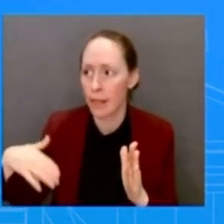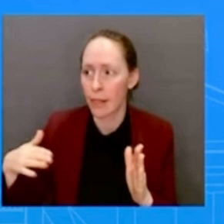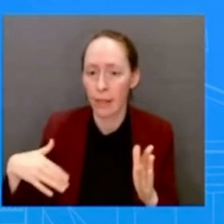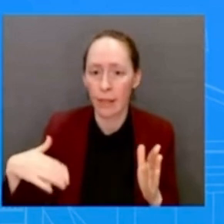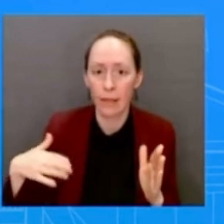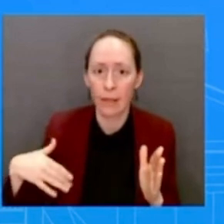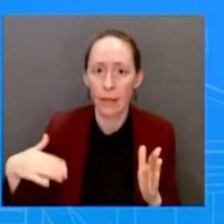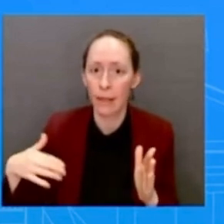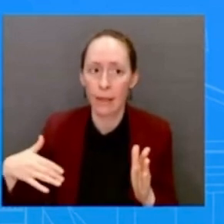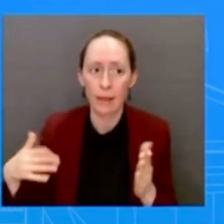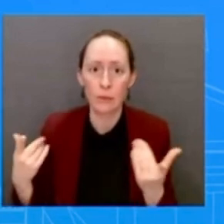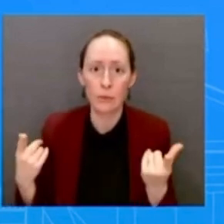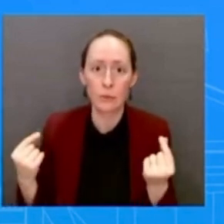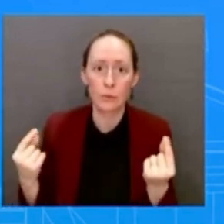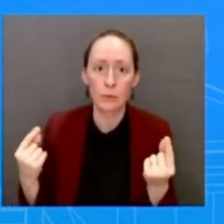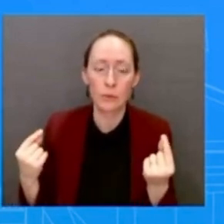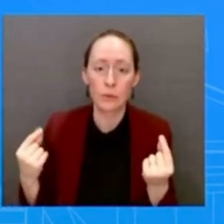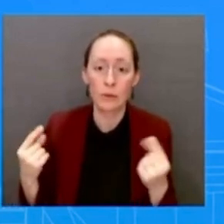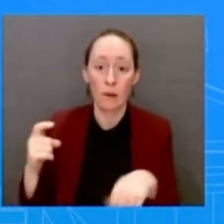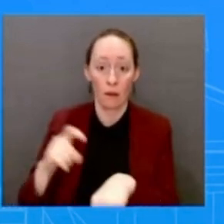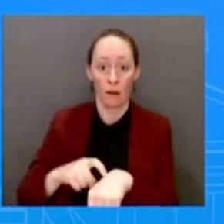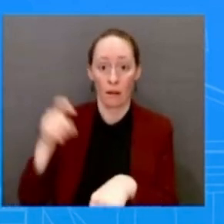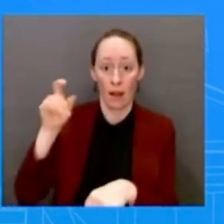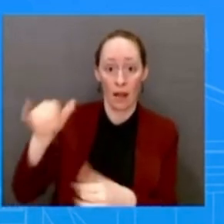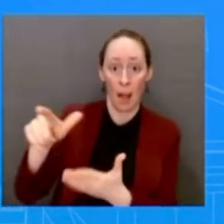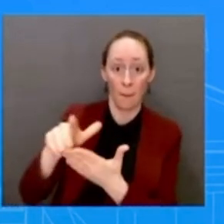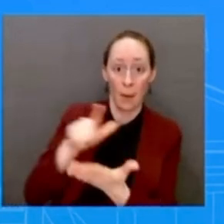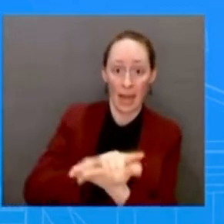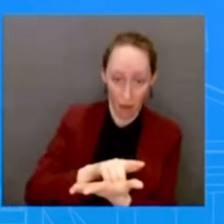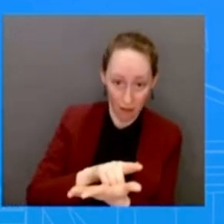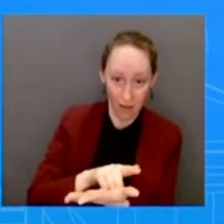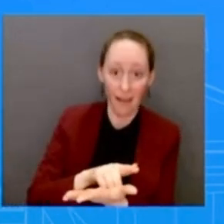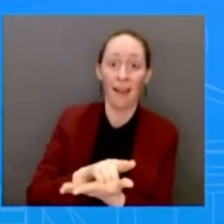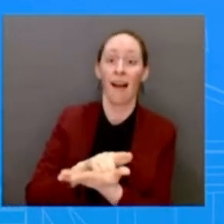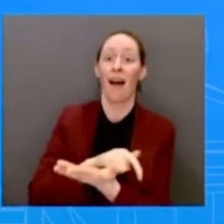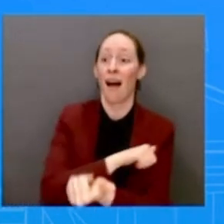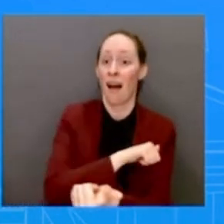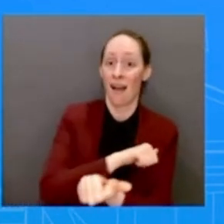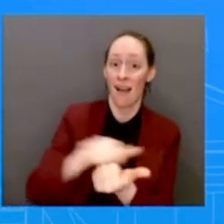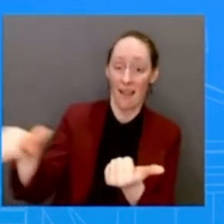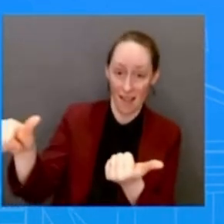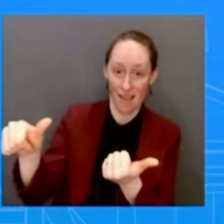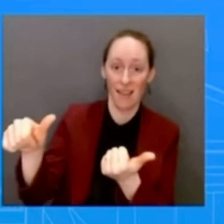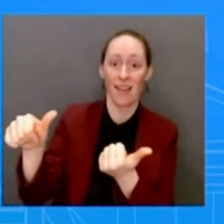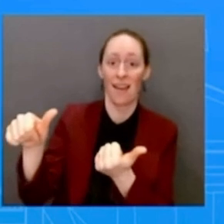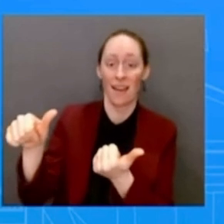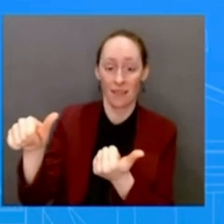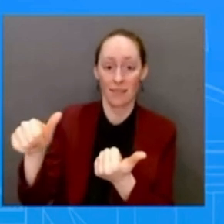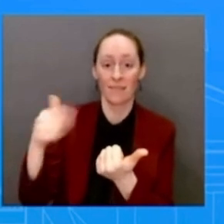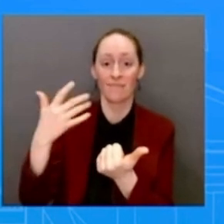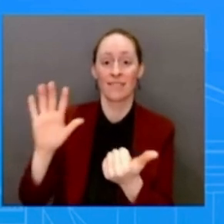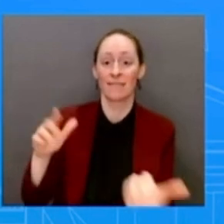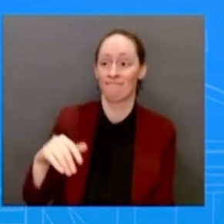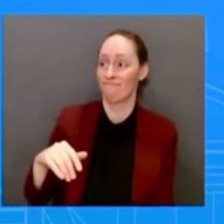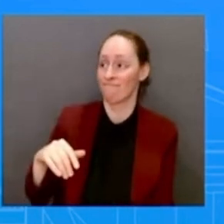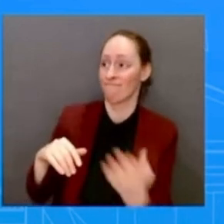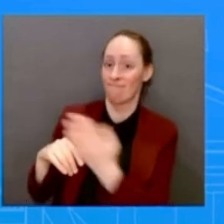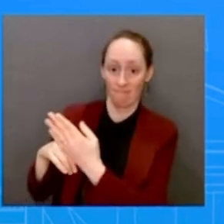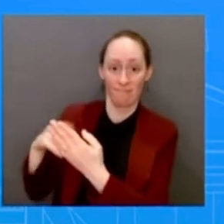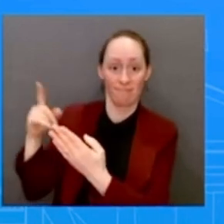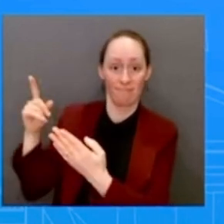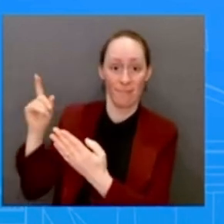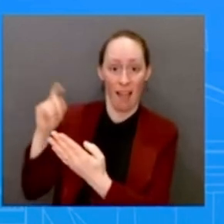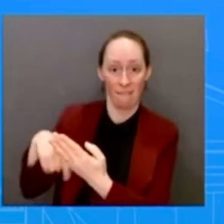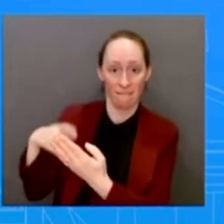come... occur, it goes to the president. And he has to make a decision. And that's where we are. It's as simple as that.